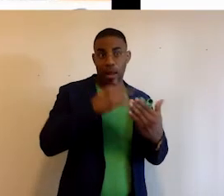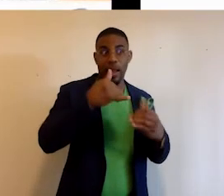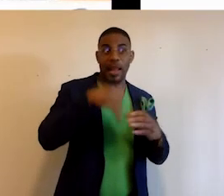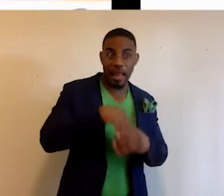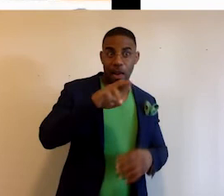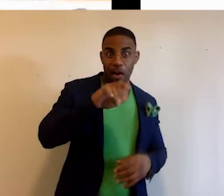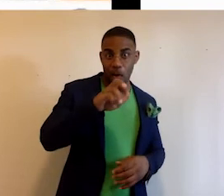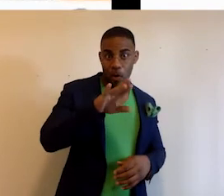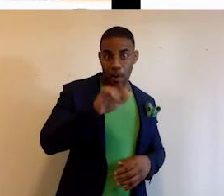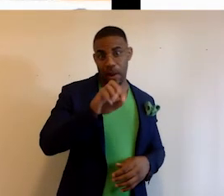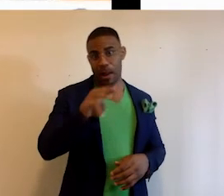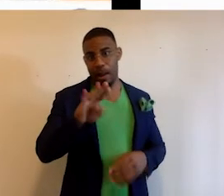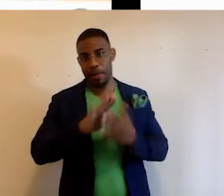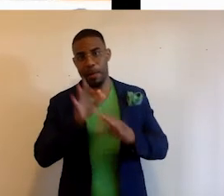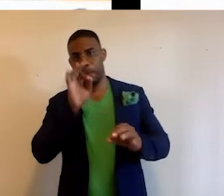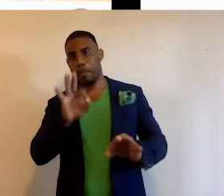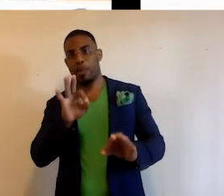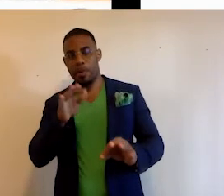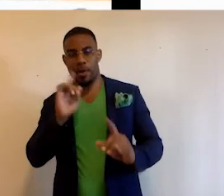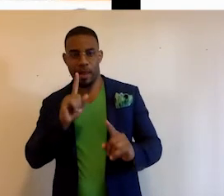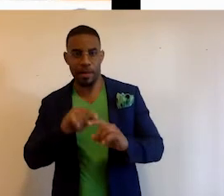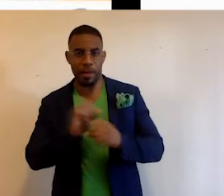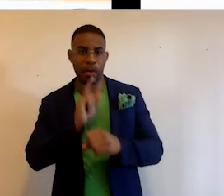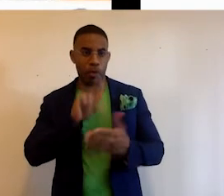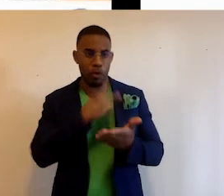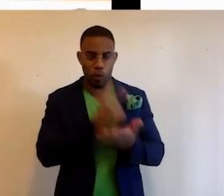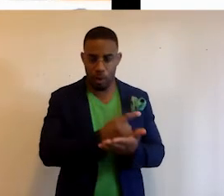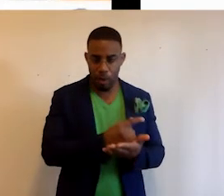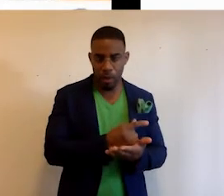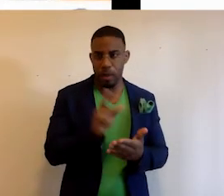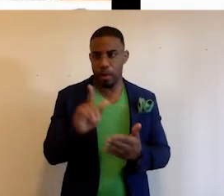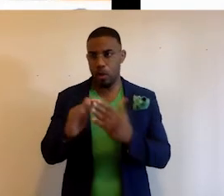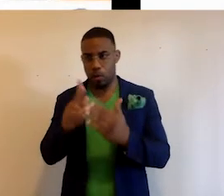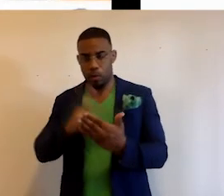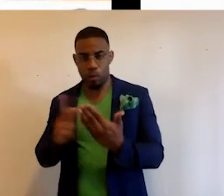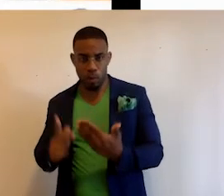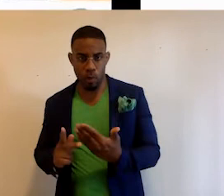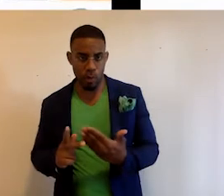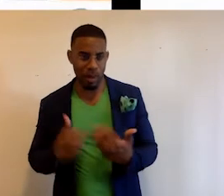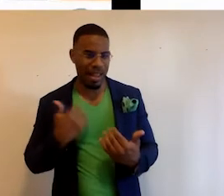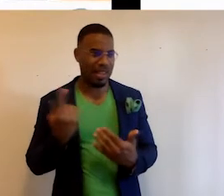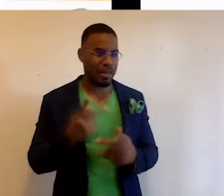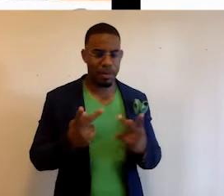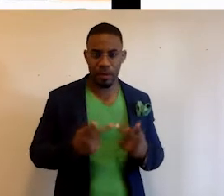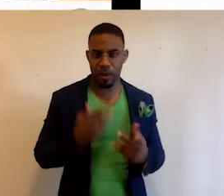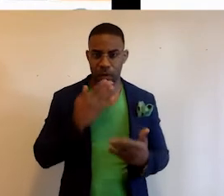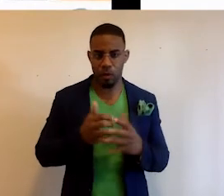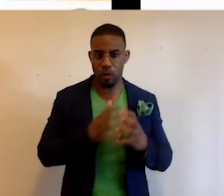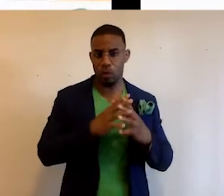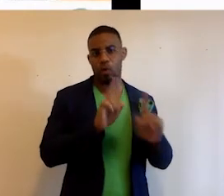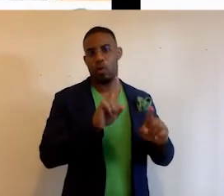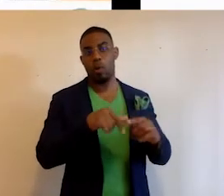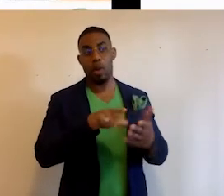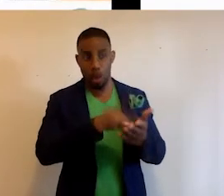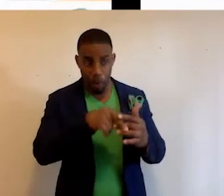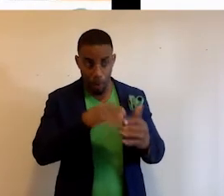Roxbury.com became the perfect answer to making sure that graduates of their community link program had someplace relevant to go once